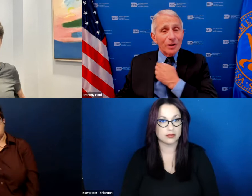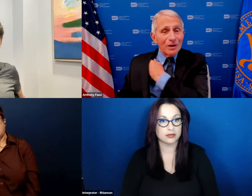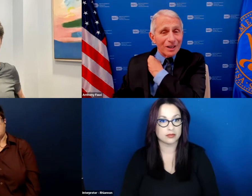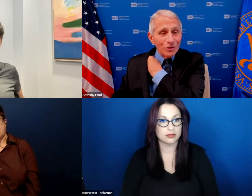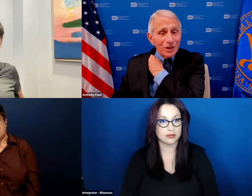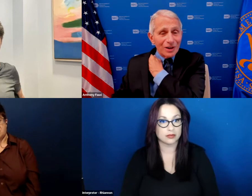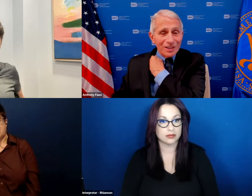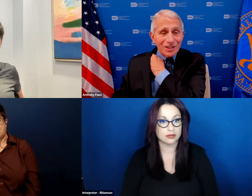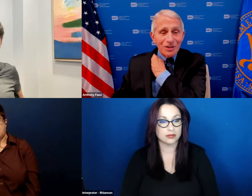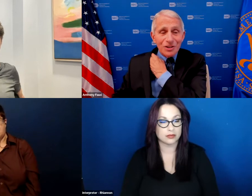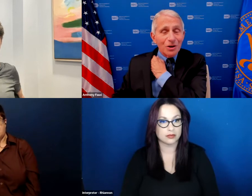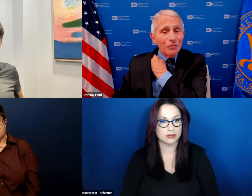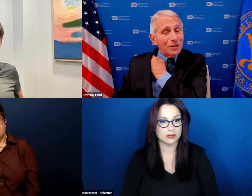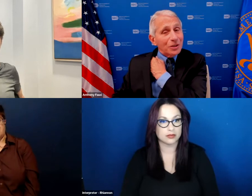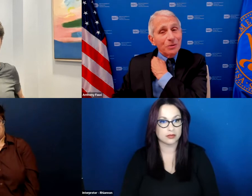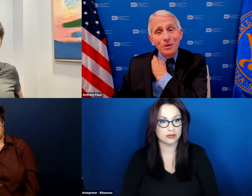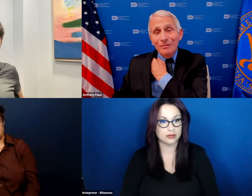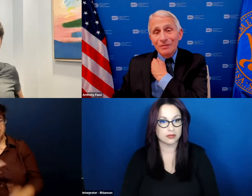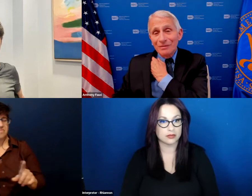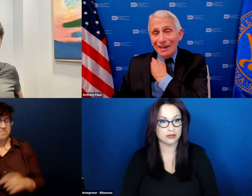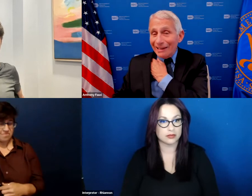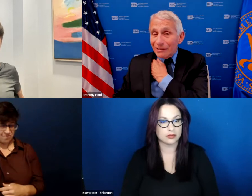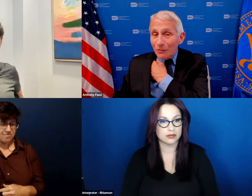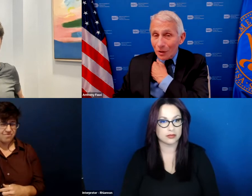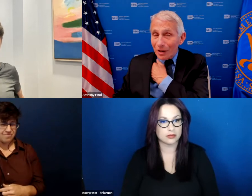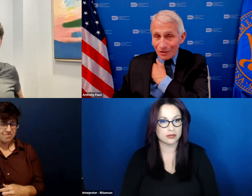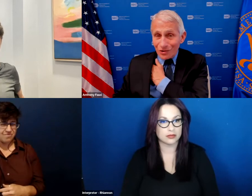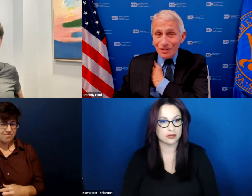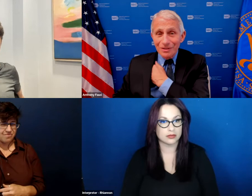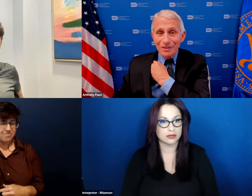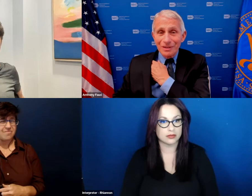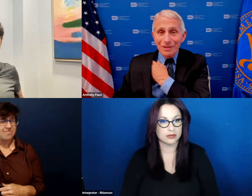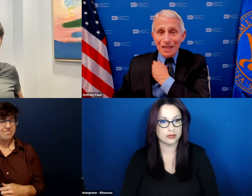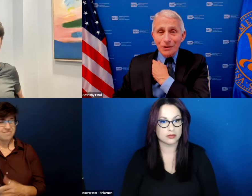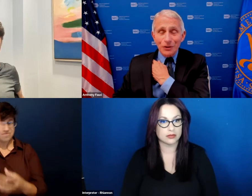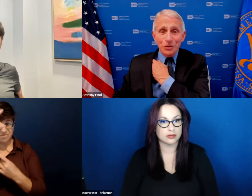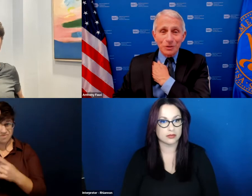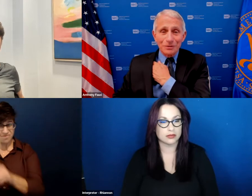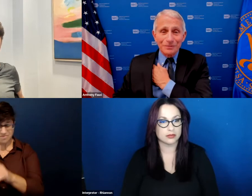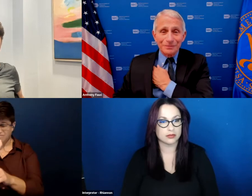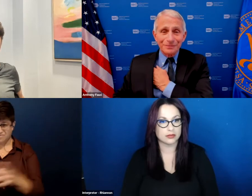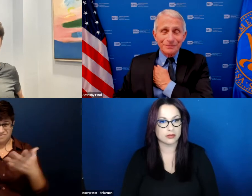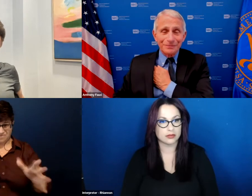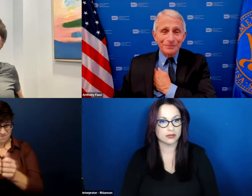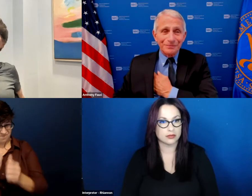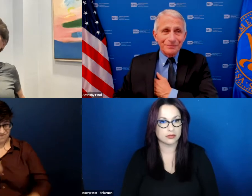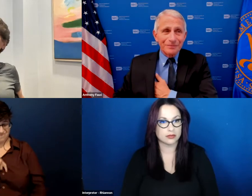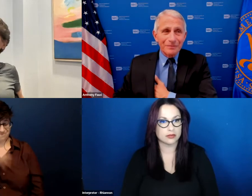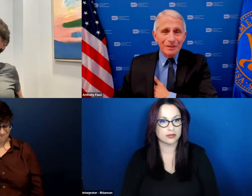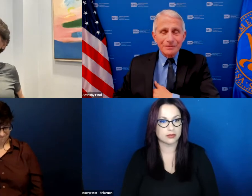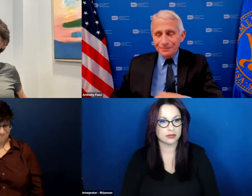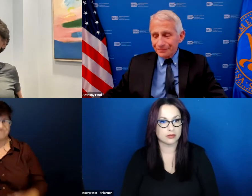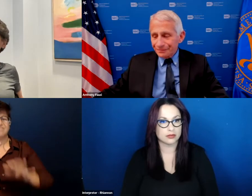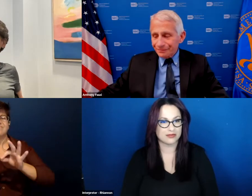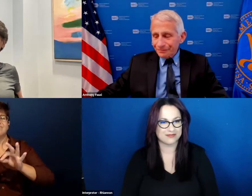at what's going on and you realize that SARS-CoV-2 ain't done with us yeah that's for sure I